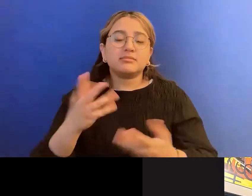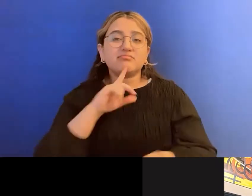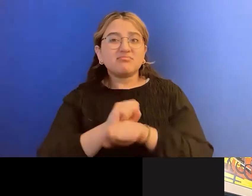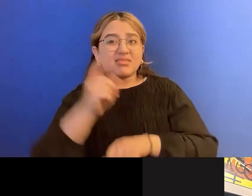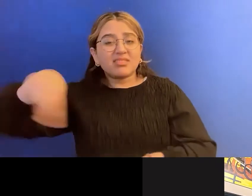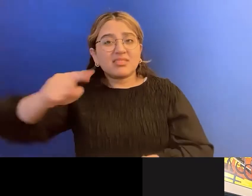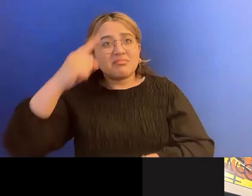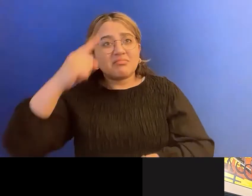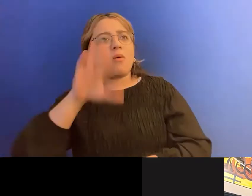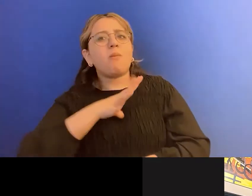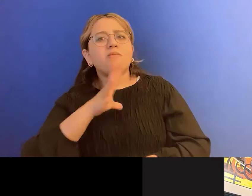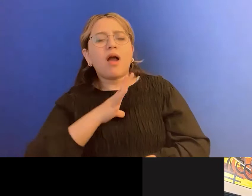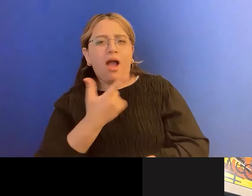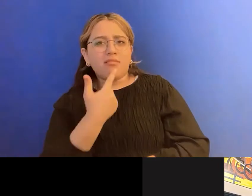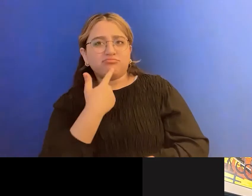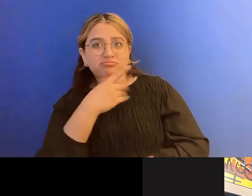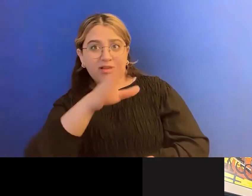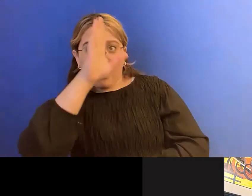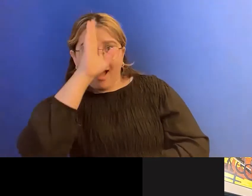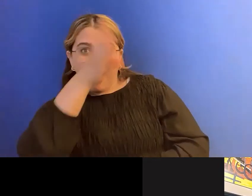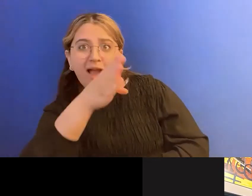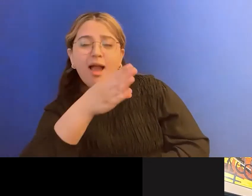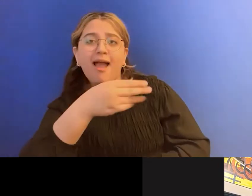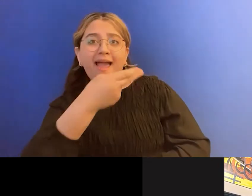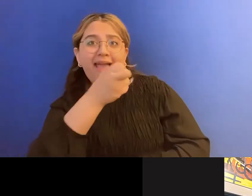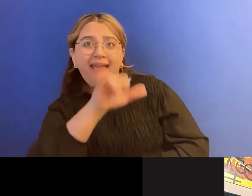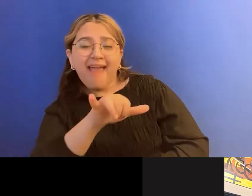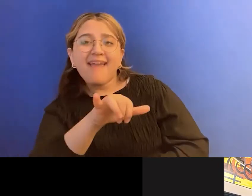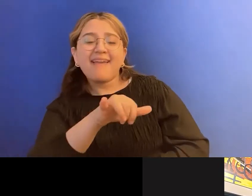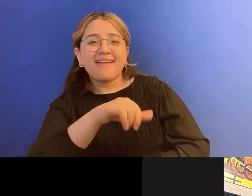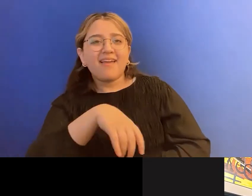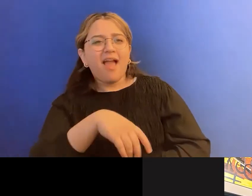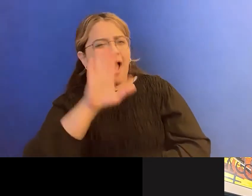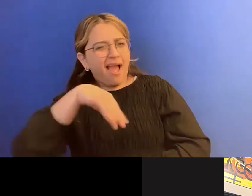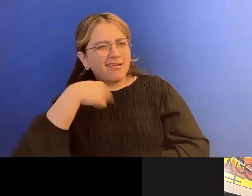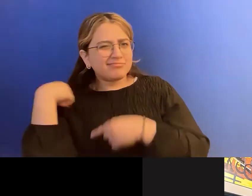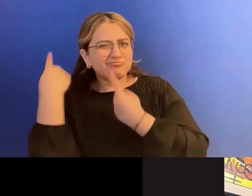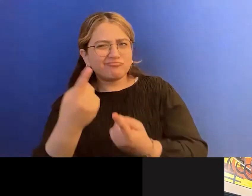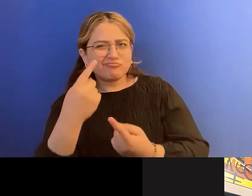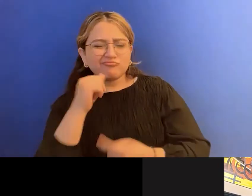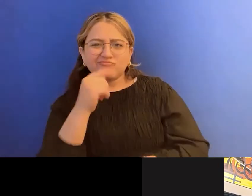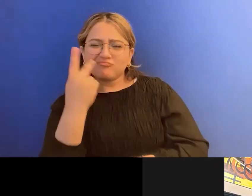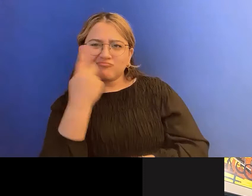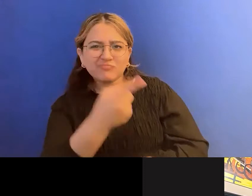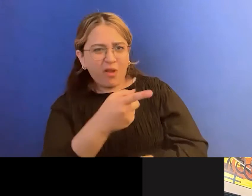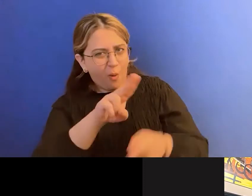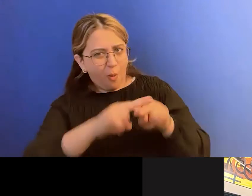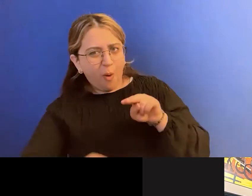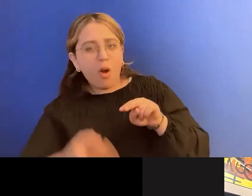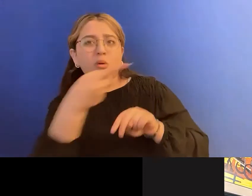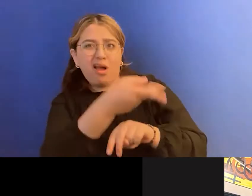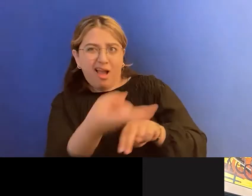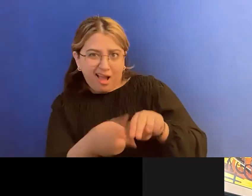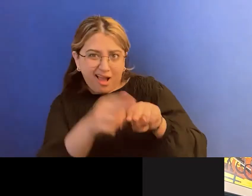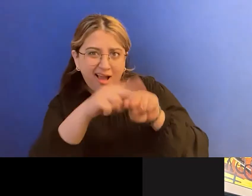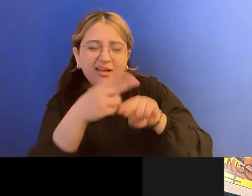greet each other by saying, Hey, hi, I've not seen you in a bit. You've lost weight or you've gained weight.